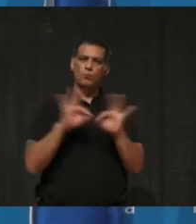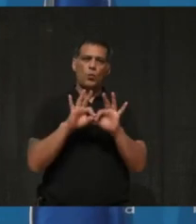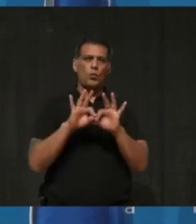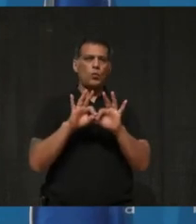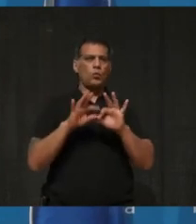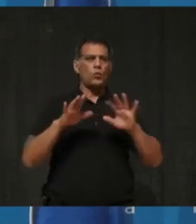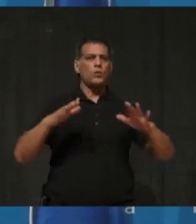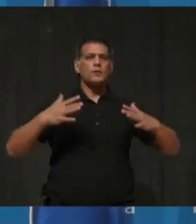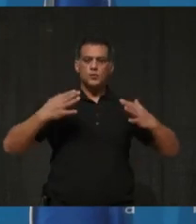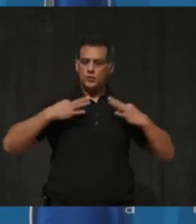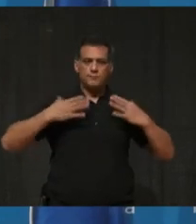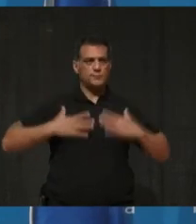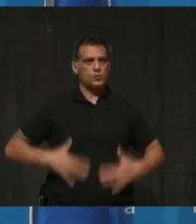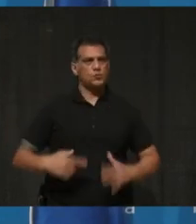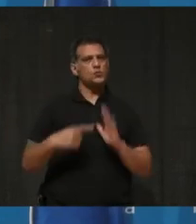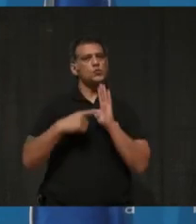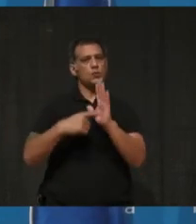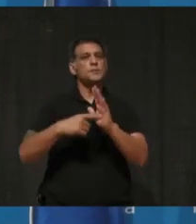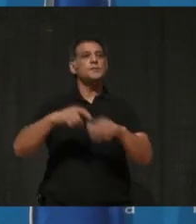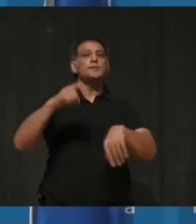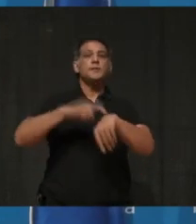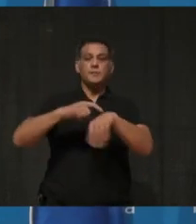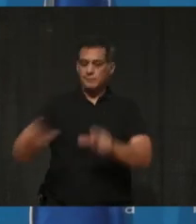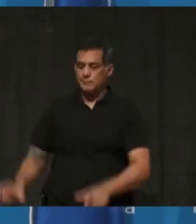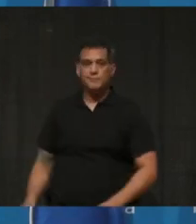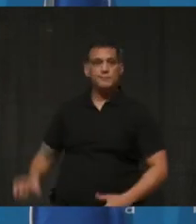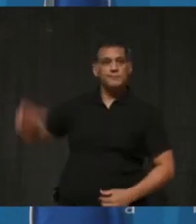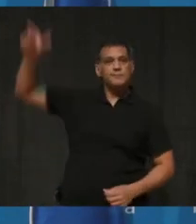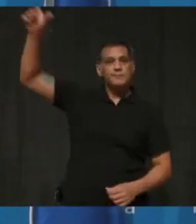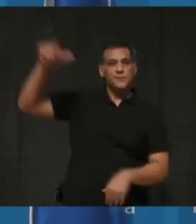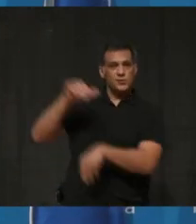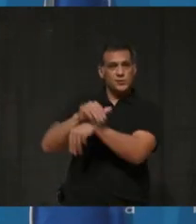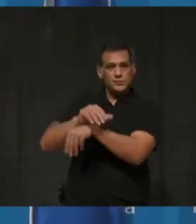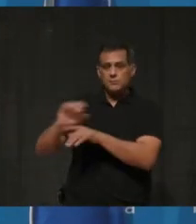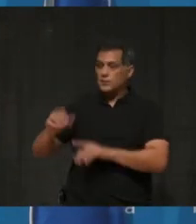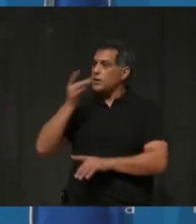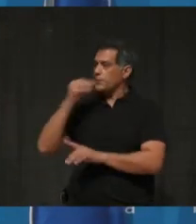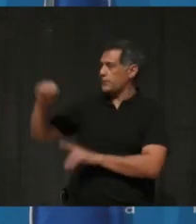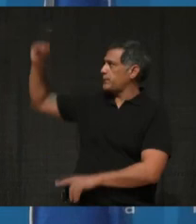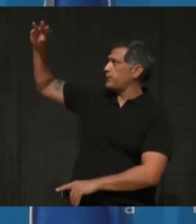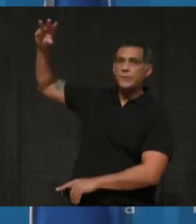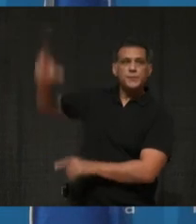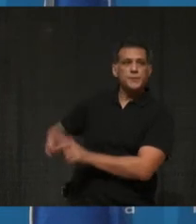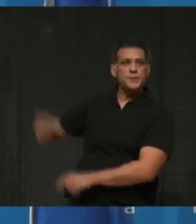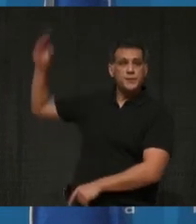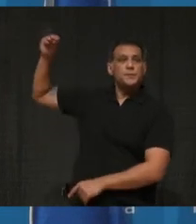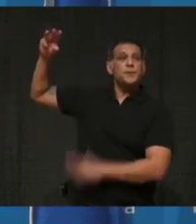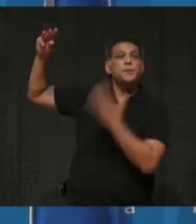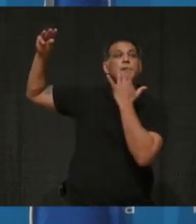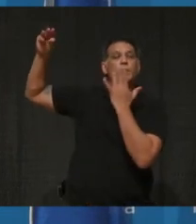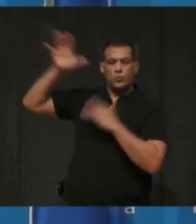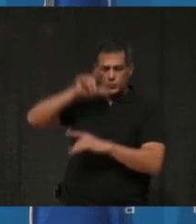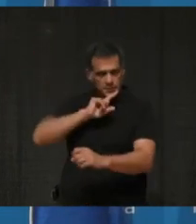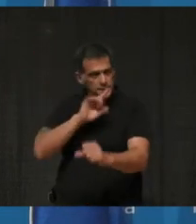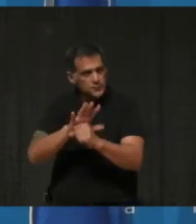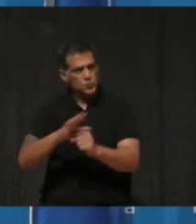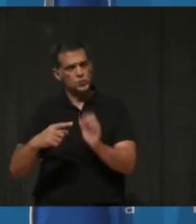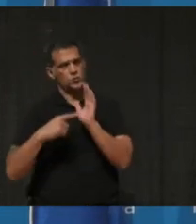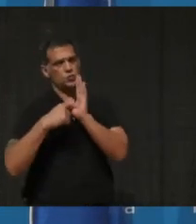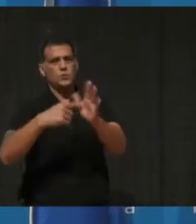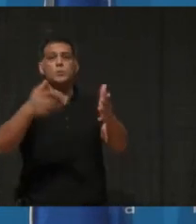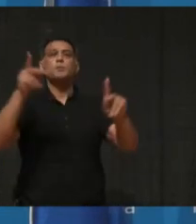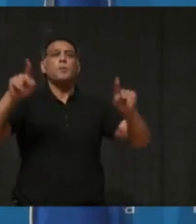clock tower will also be lit pink tonight to show Mississauga's commitment to being an inclusive, diverse and welcoming city